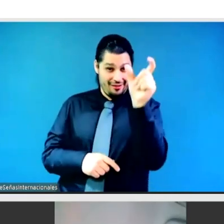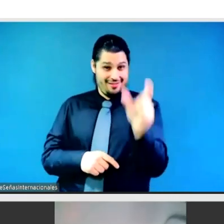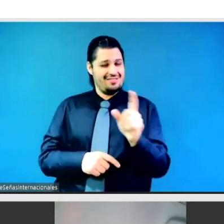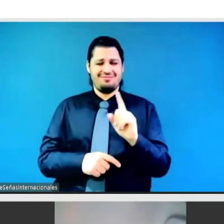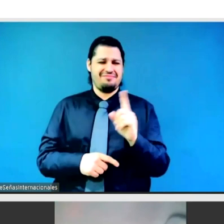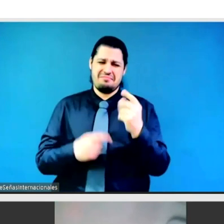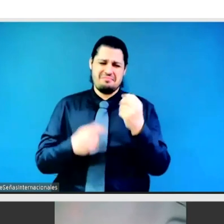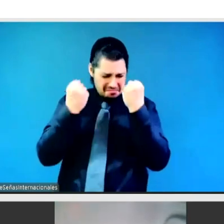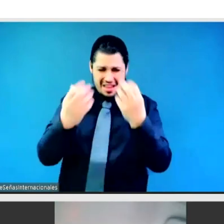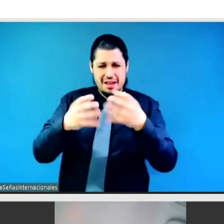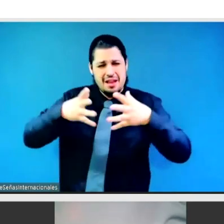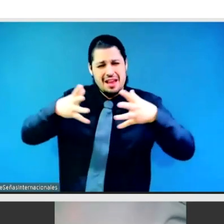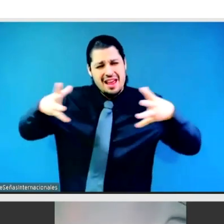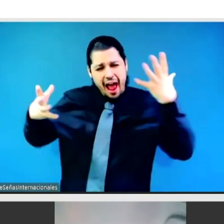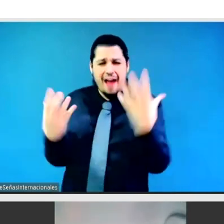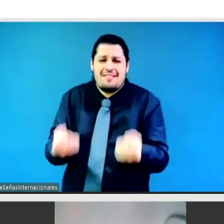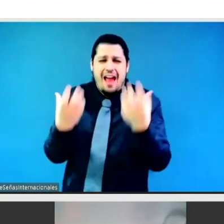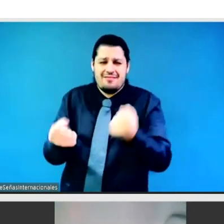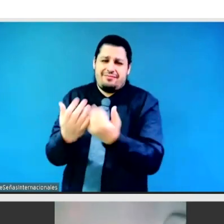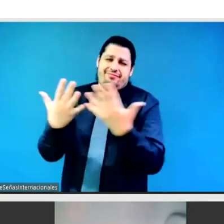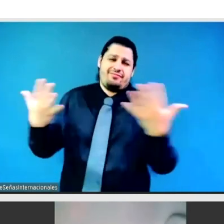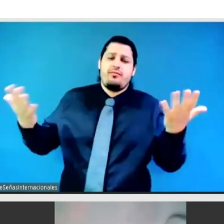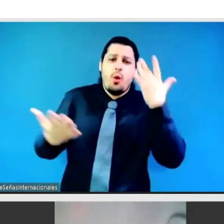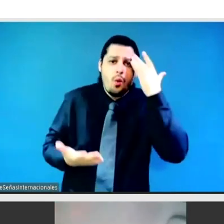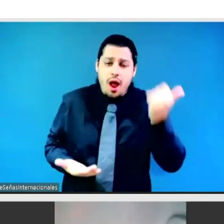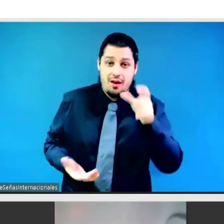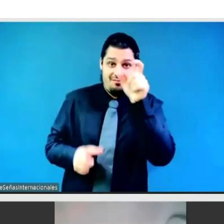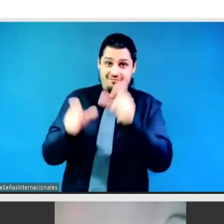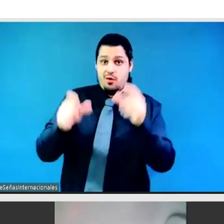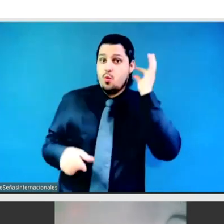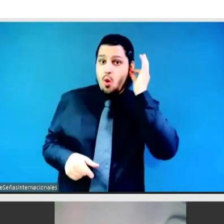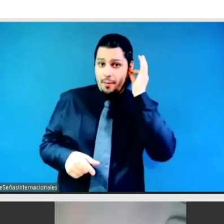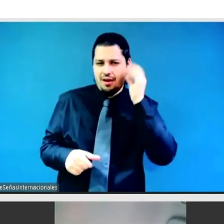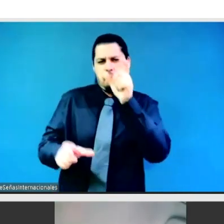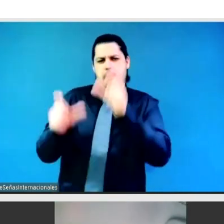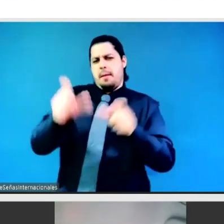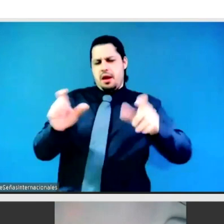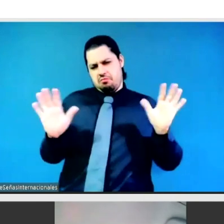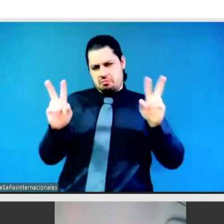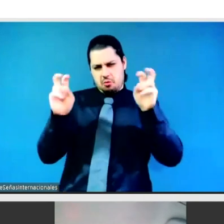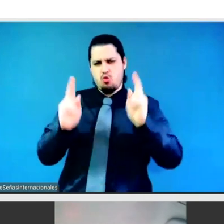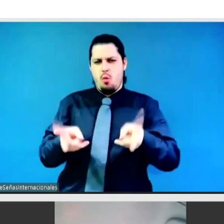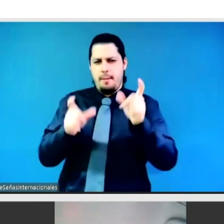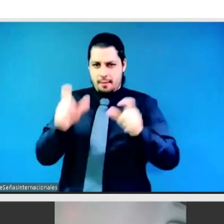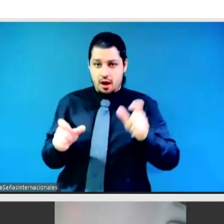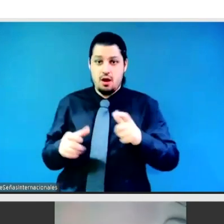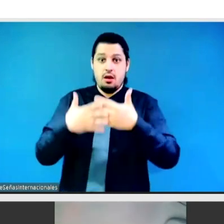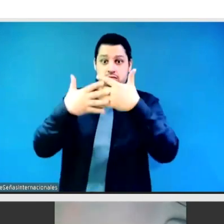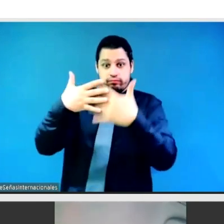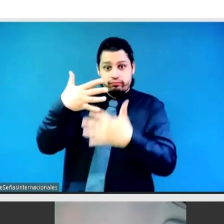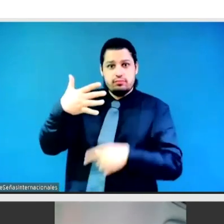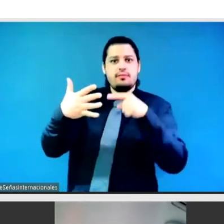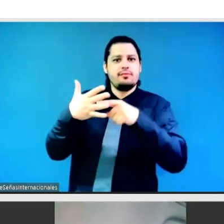people. We recognize that feminist leadership is about what you do with power and not about who